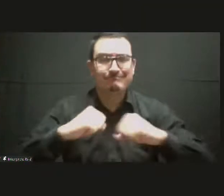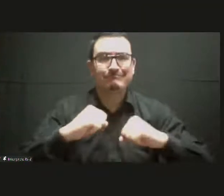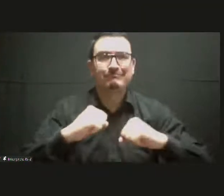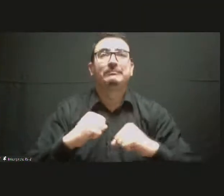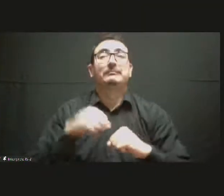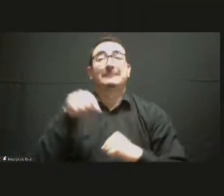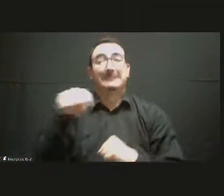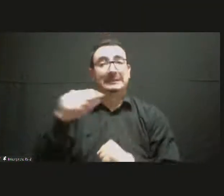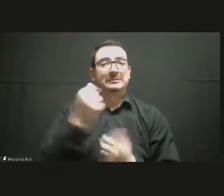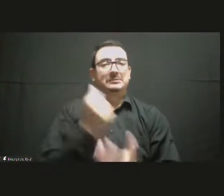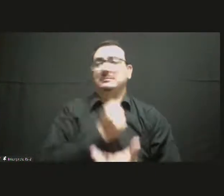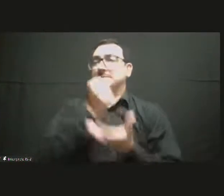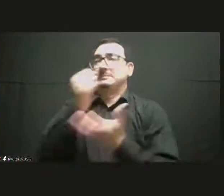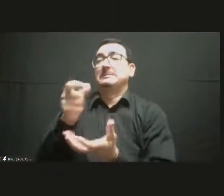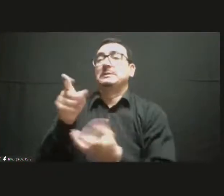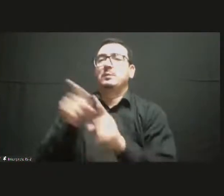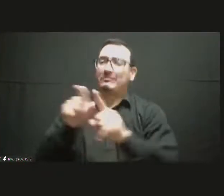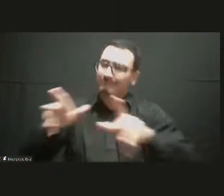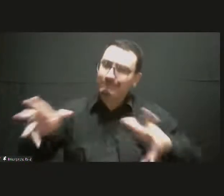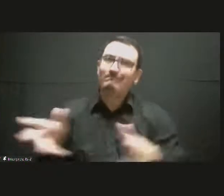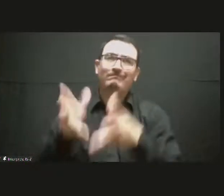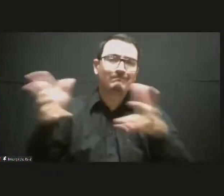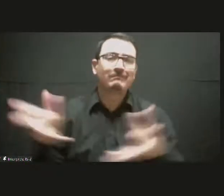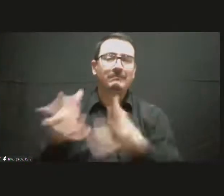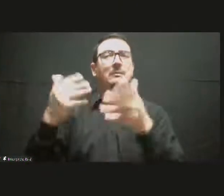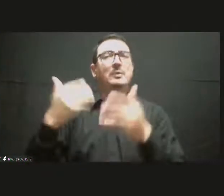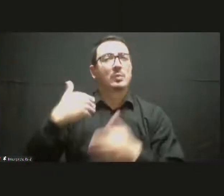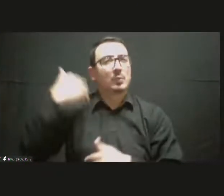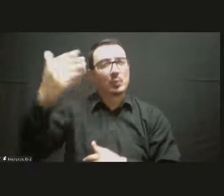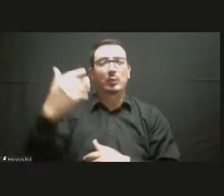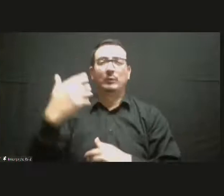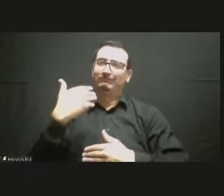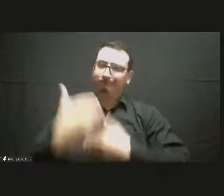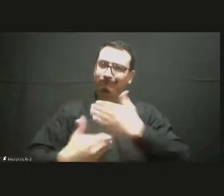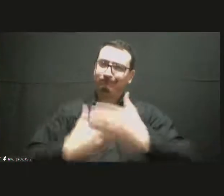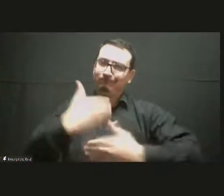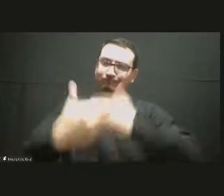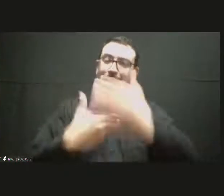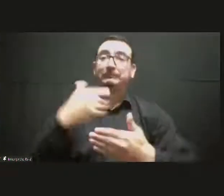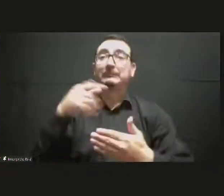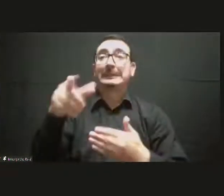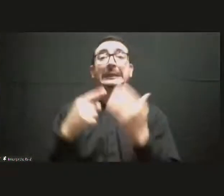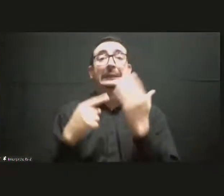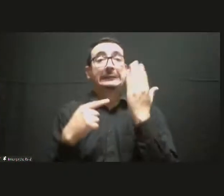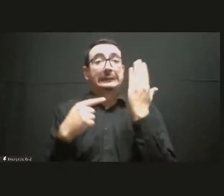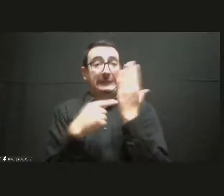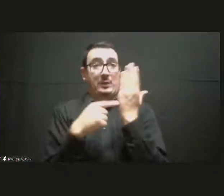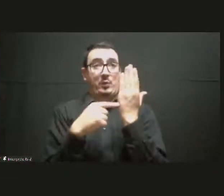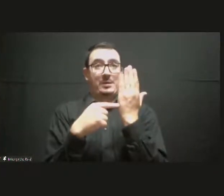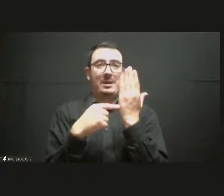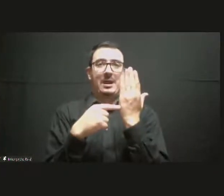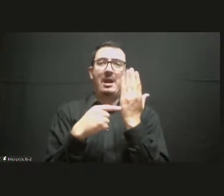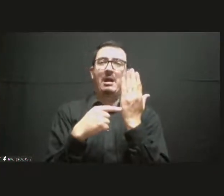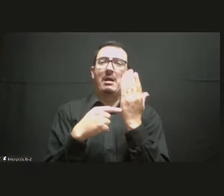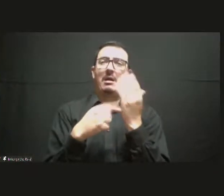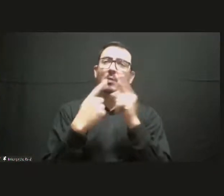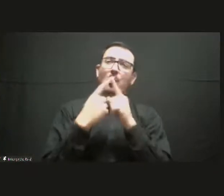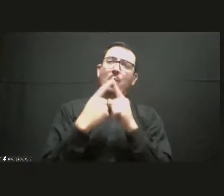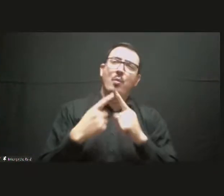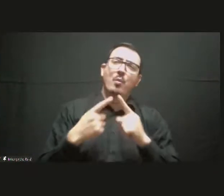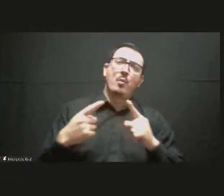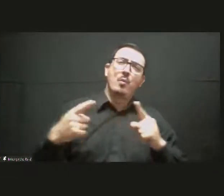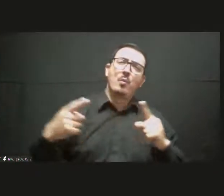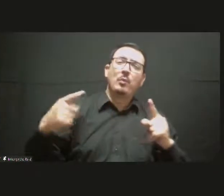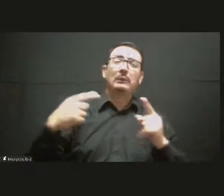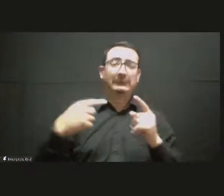digital skills. And I could go on. There are many more specific examples we have. We